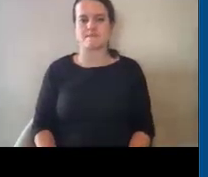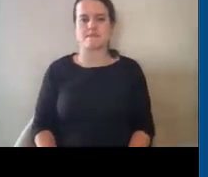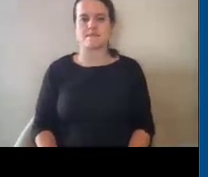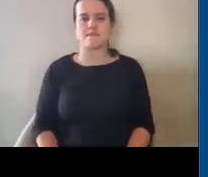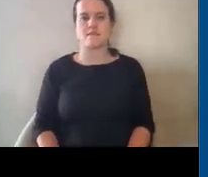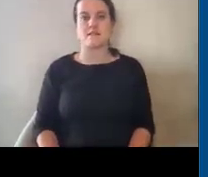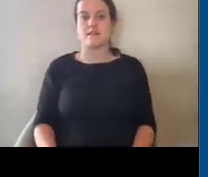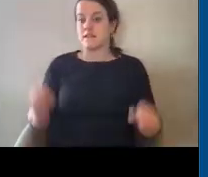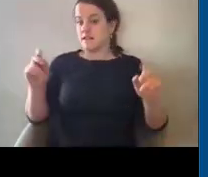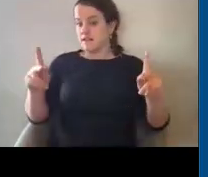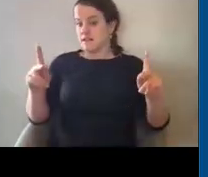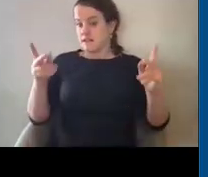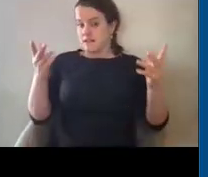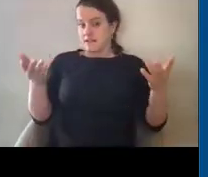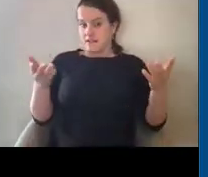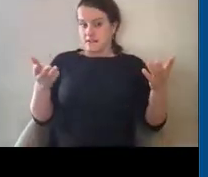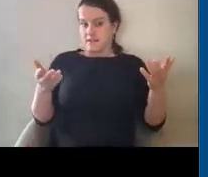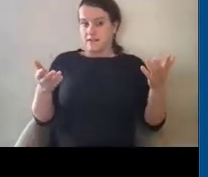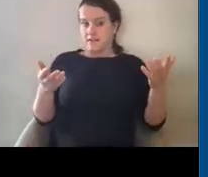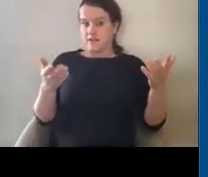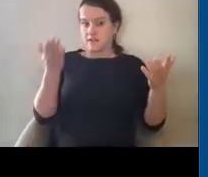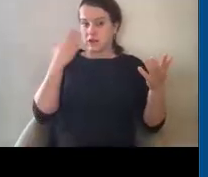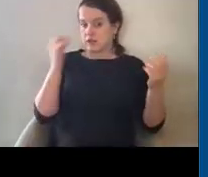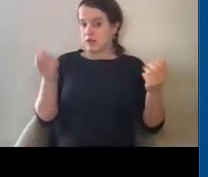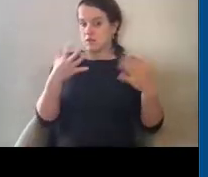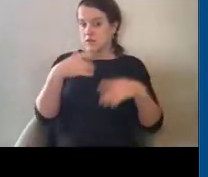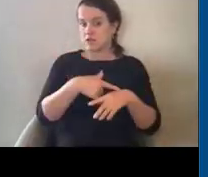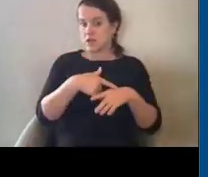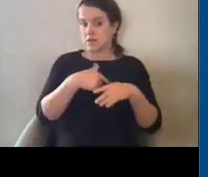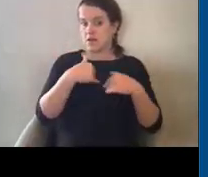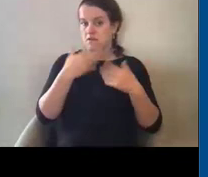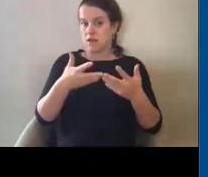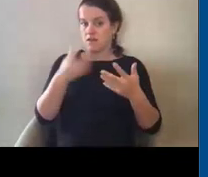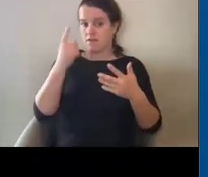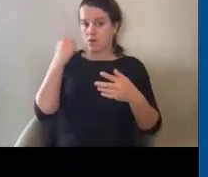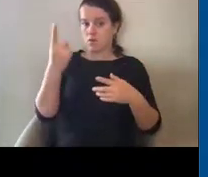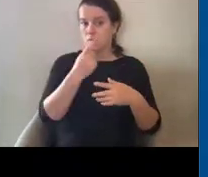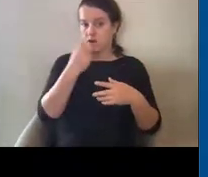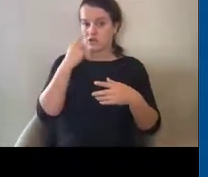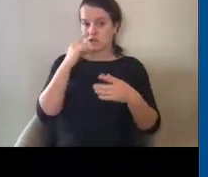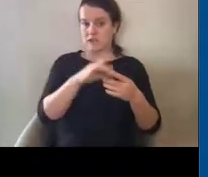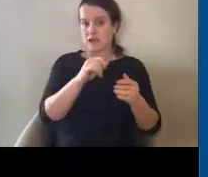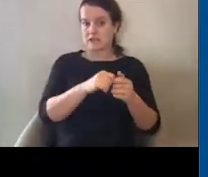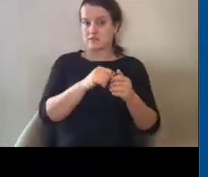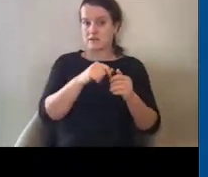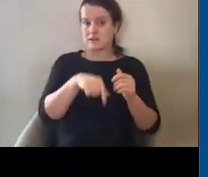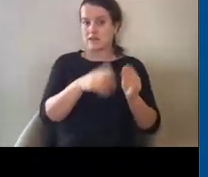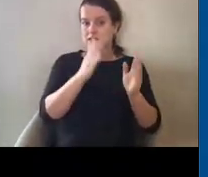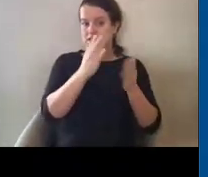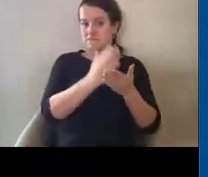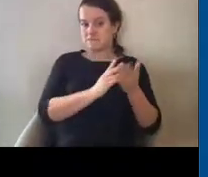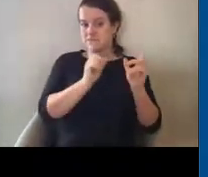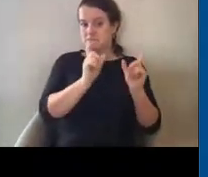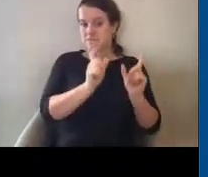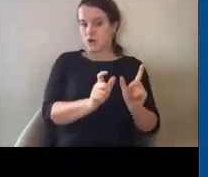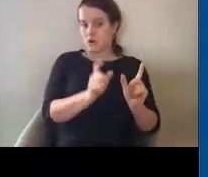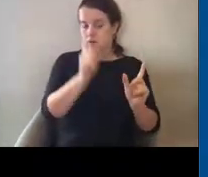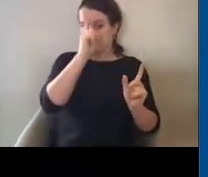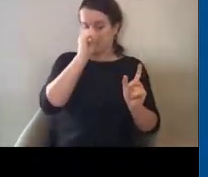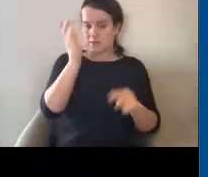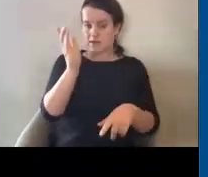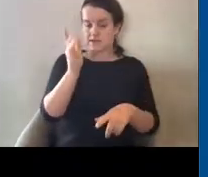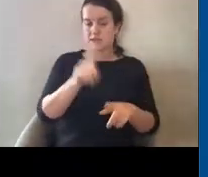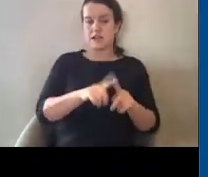Um, okay. So I don't know how much time we have built in for questions on this portion of the, uh, presentation,